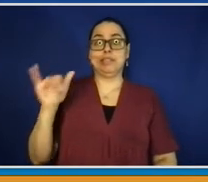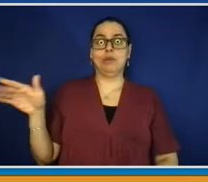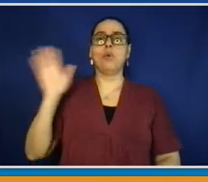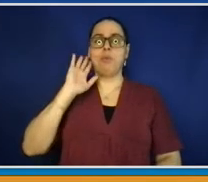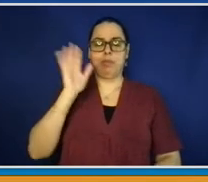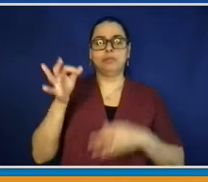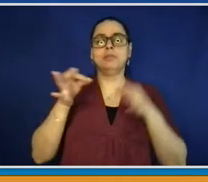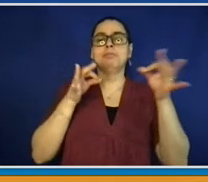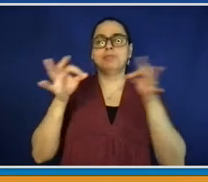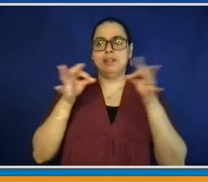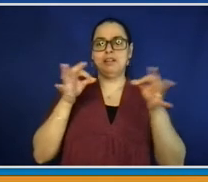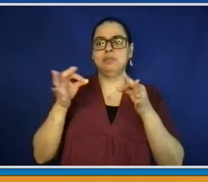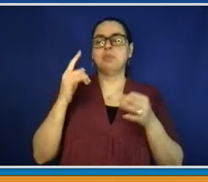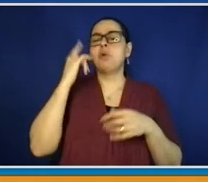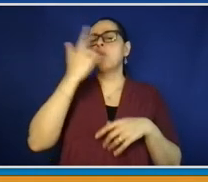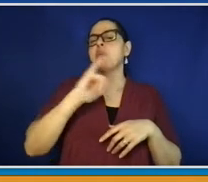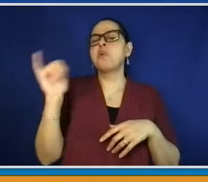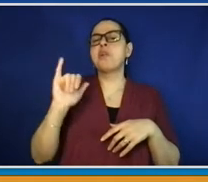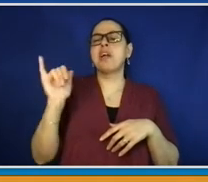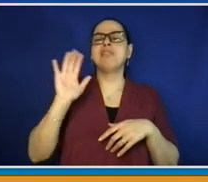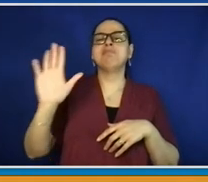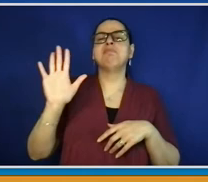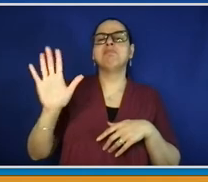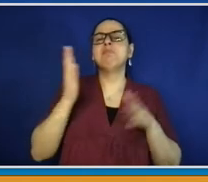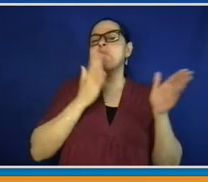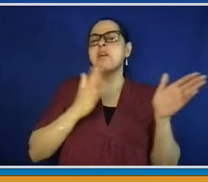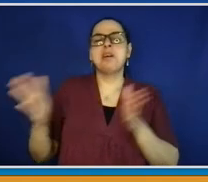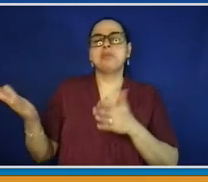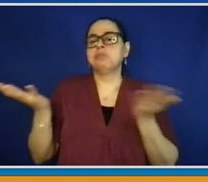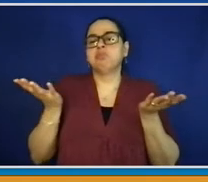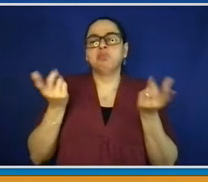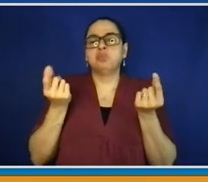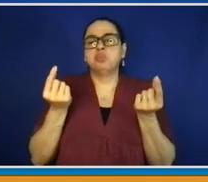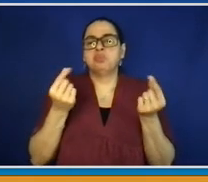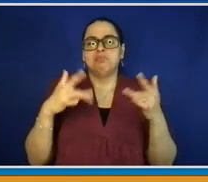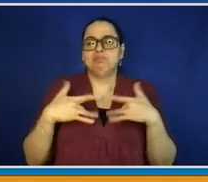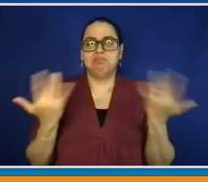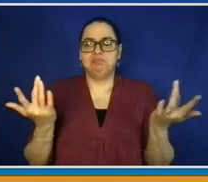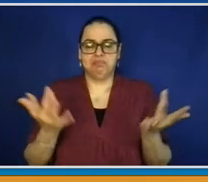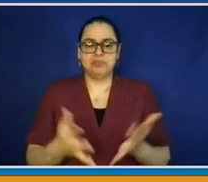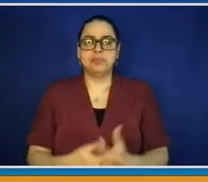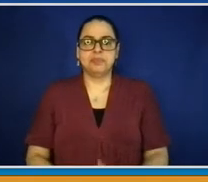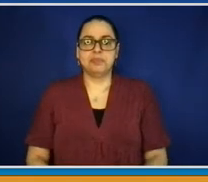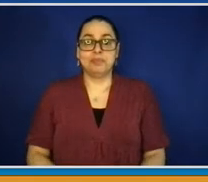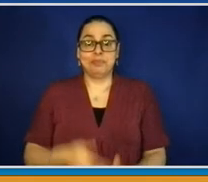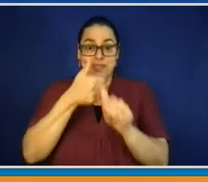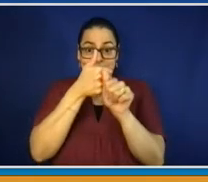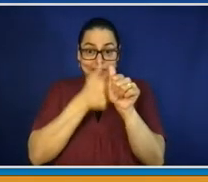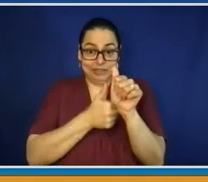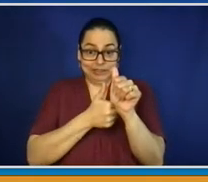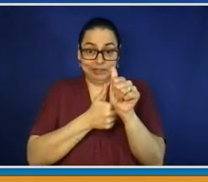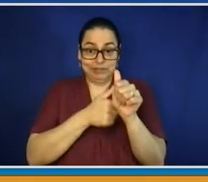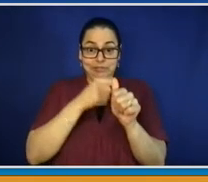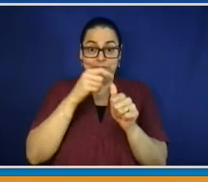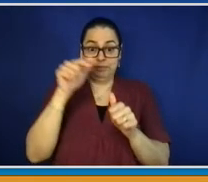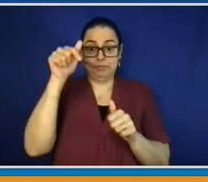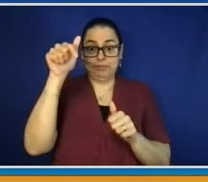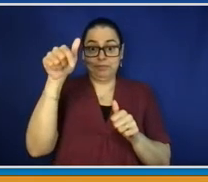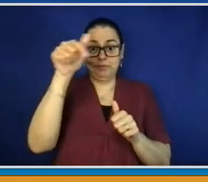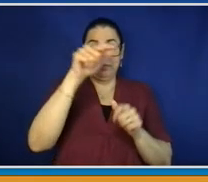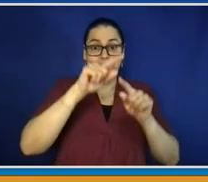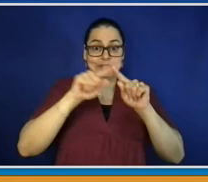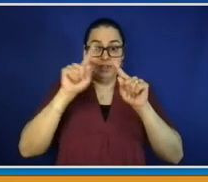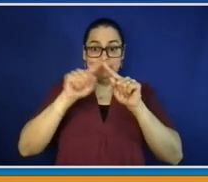Each municipality and community partner curates itineraries and fresh new content to engage our locals and regional